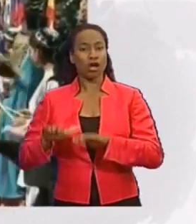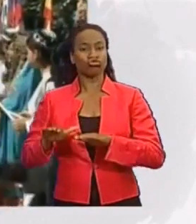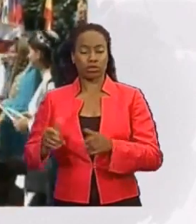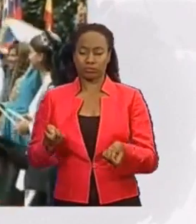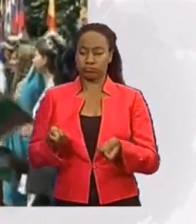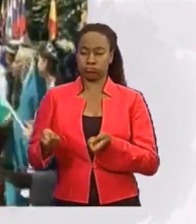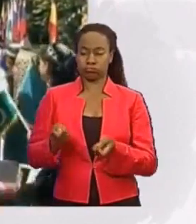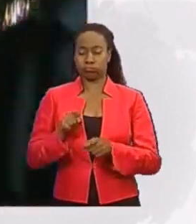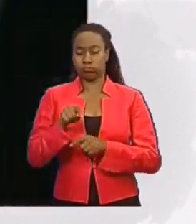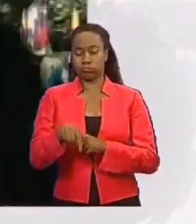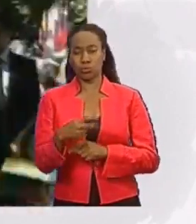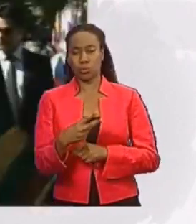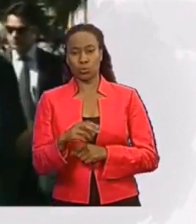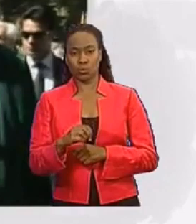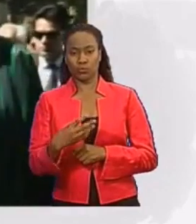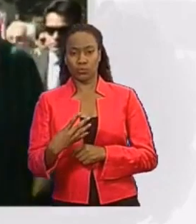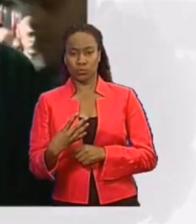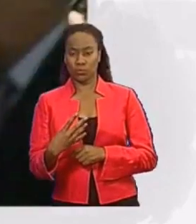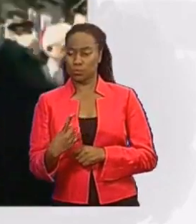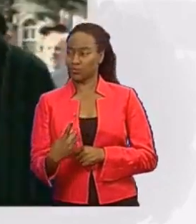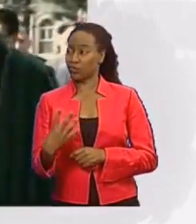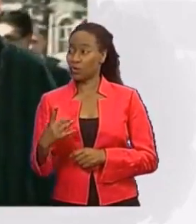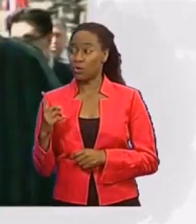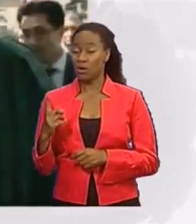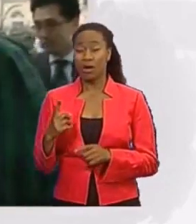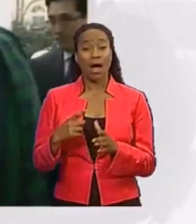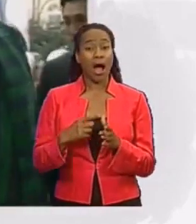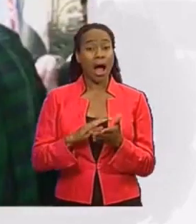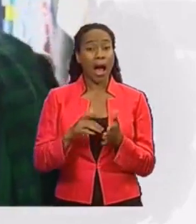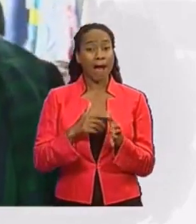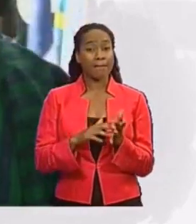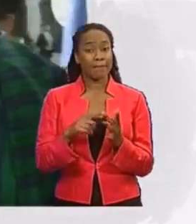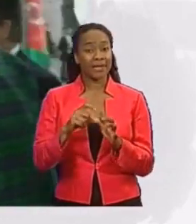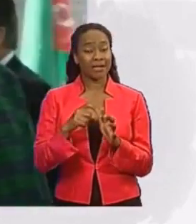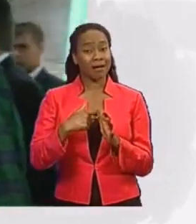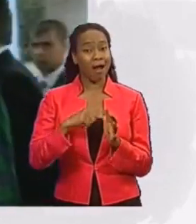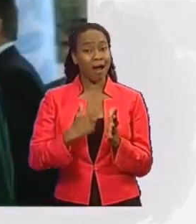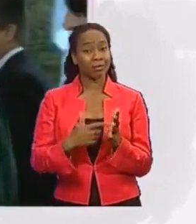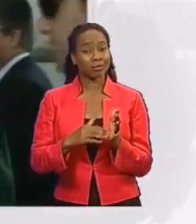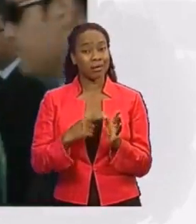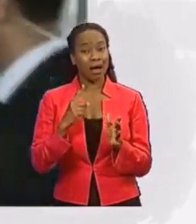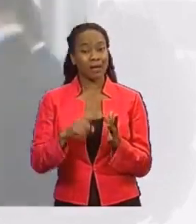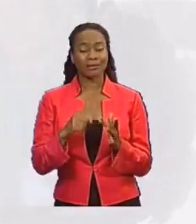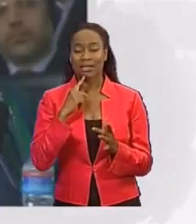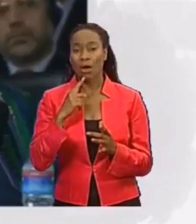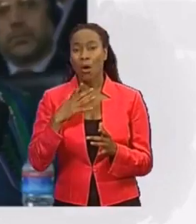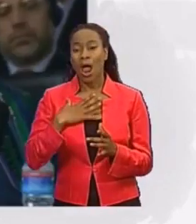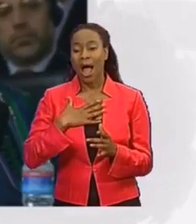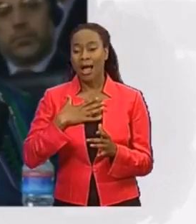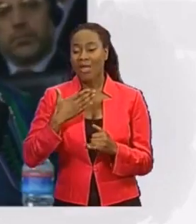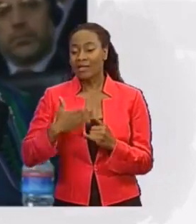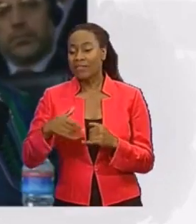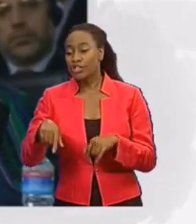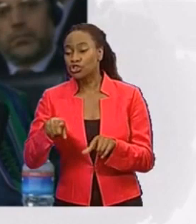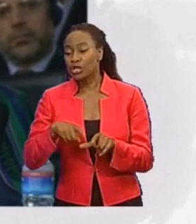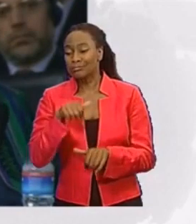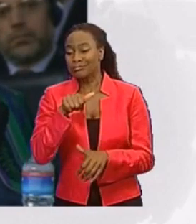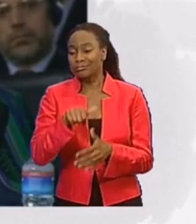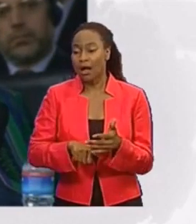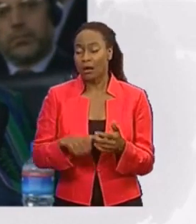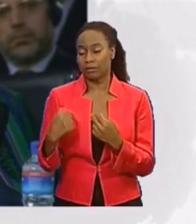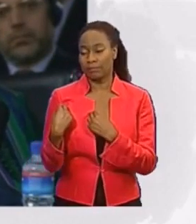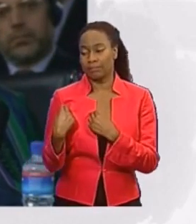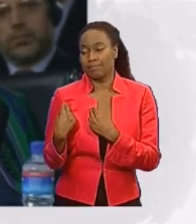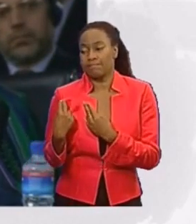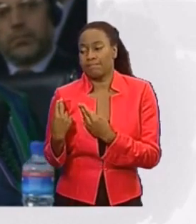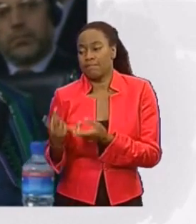told a major conference in Kabul he'd like the security handover to begin by the end of this year. I remain determined that our Afghan